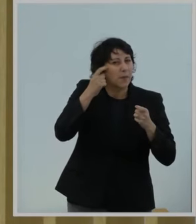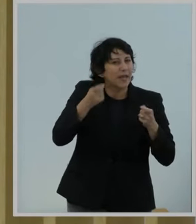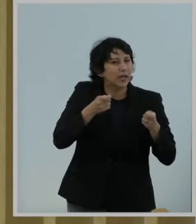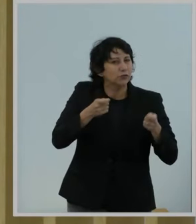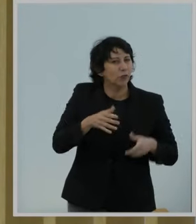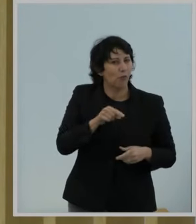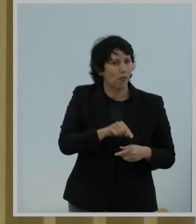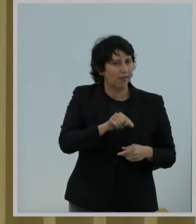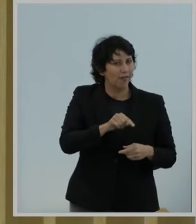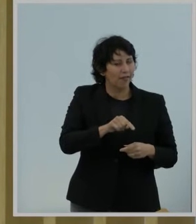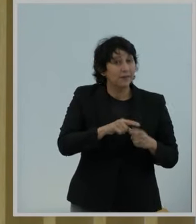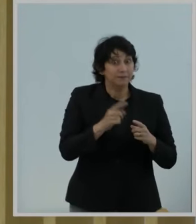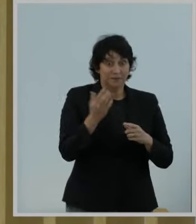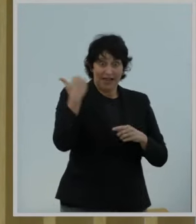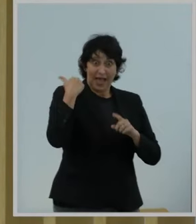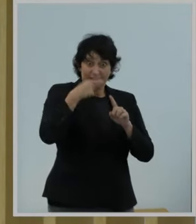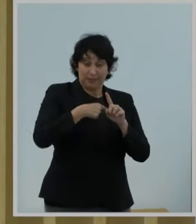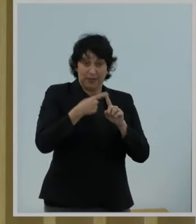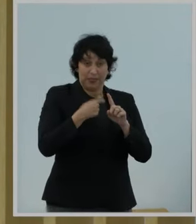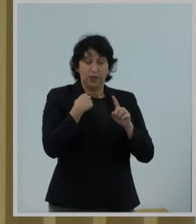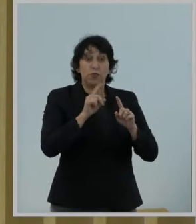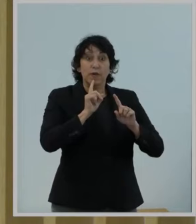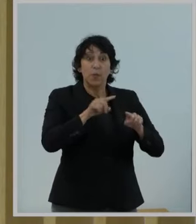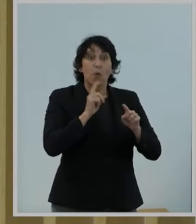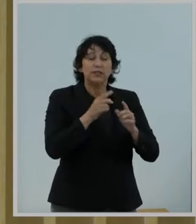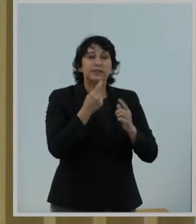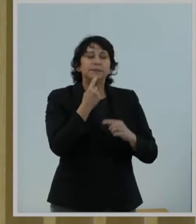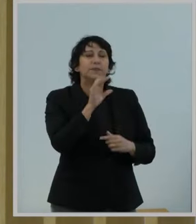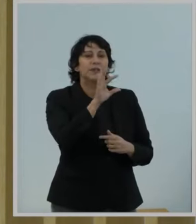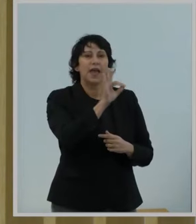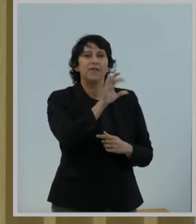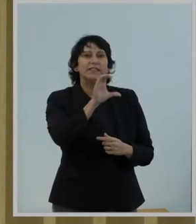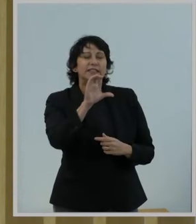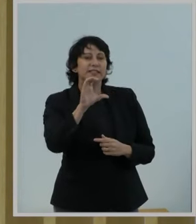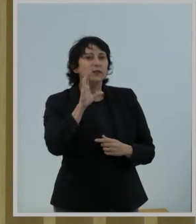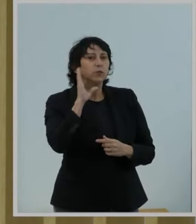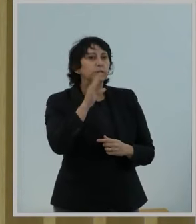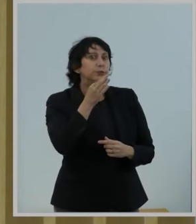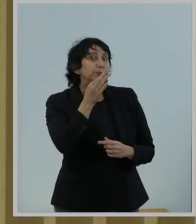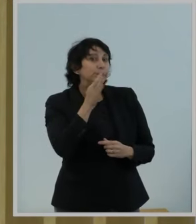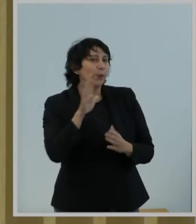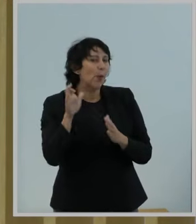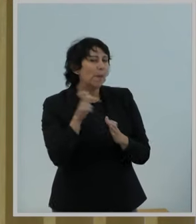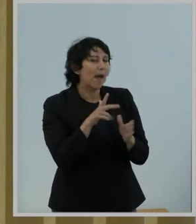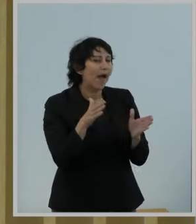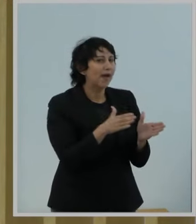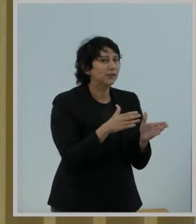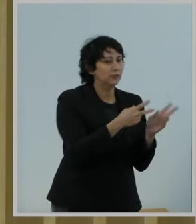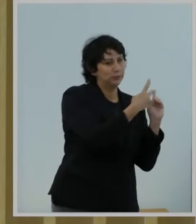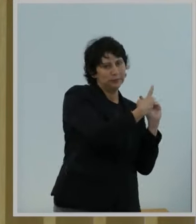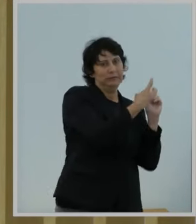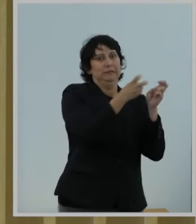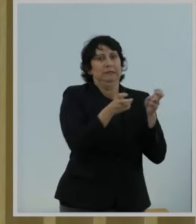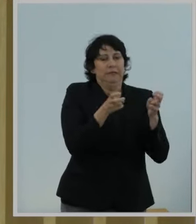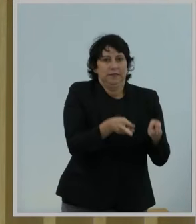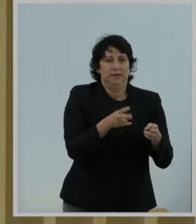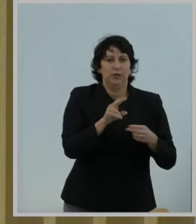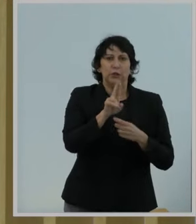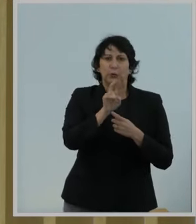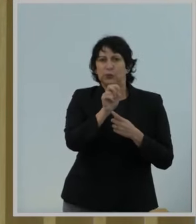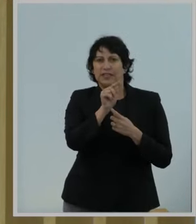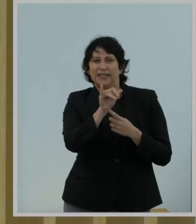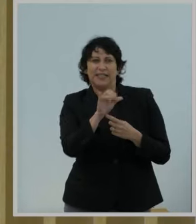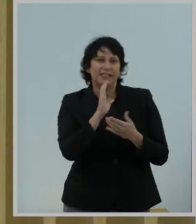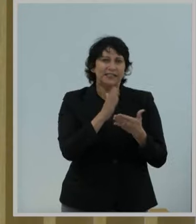Last month, when reports emerged that the FCC would soon head back down the path of applying vast and expansive utility-style